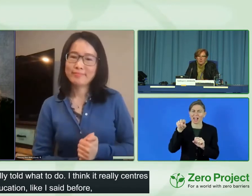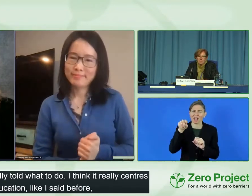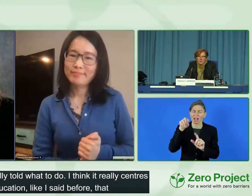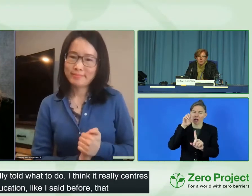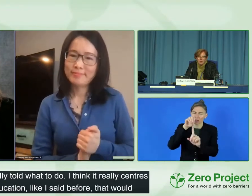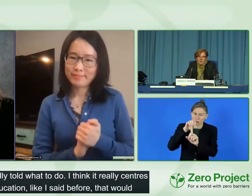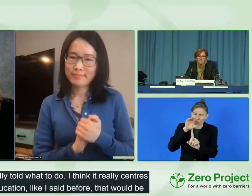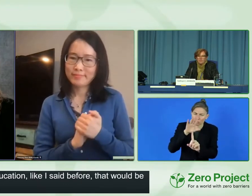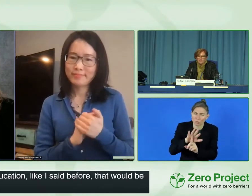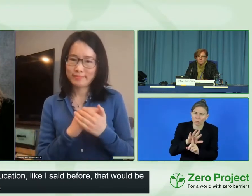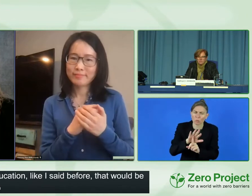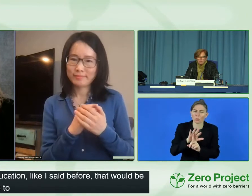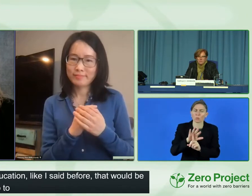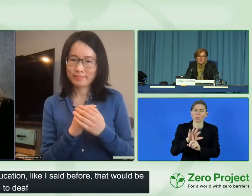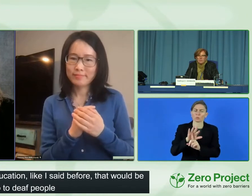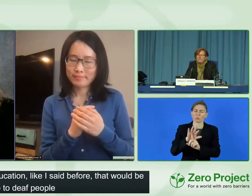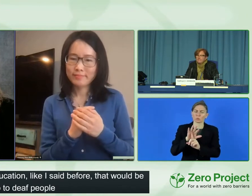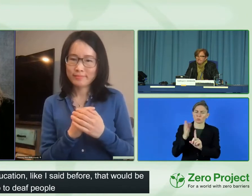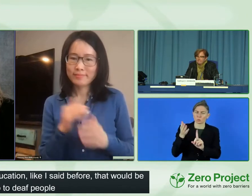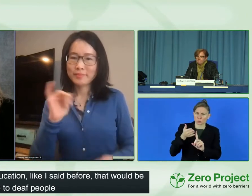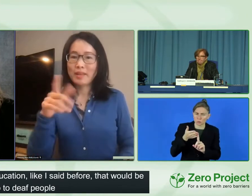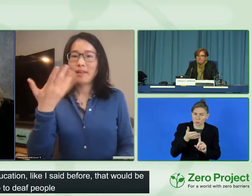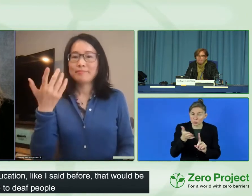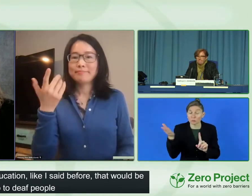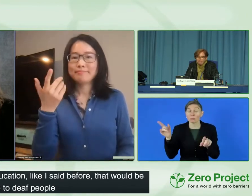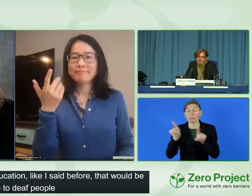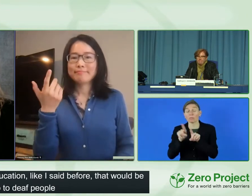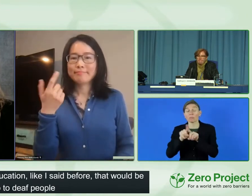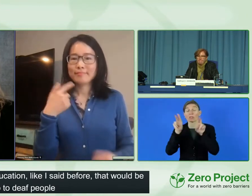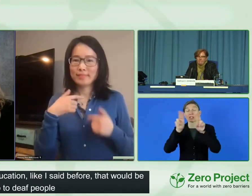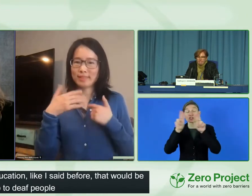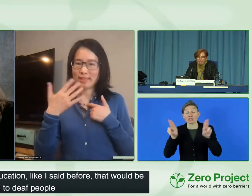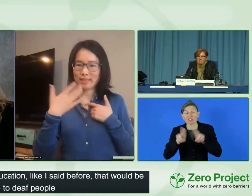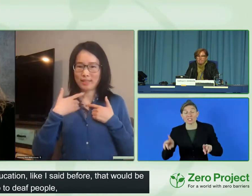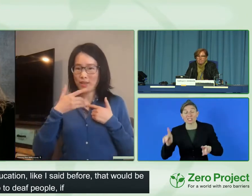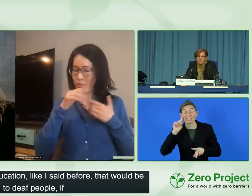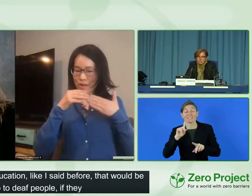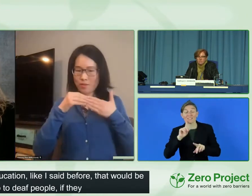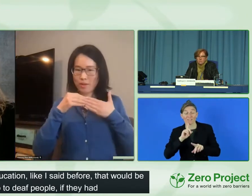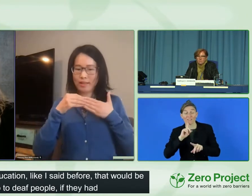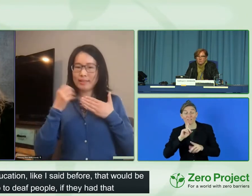have more exposure to the international deaf community, those would be two key points.